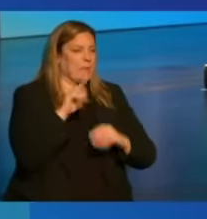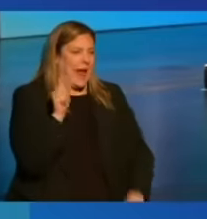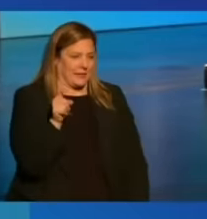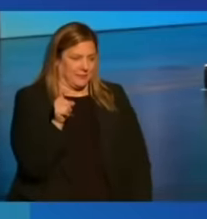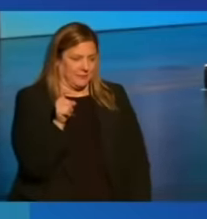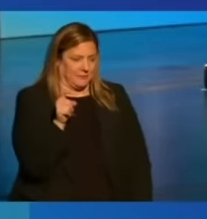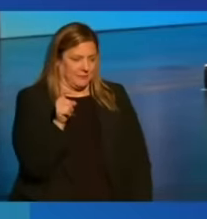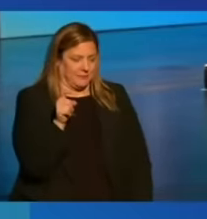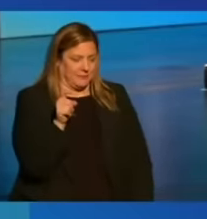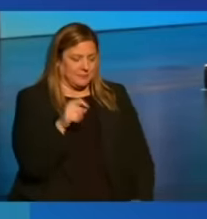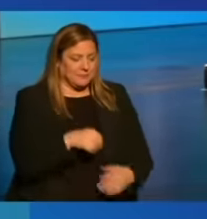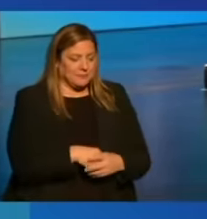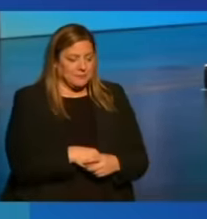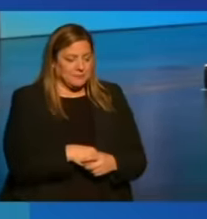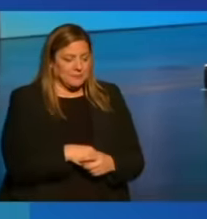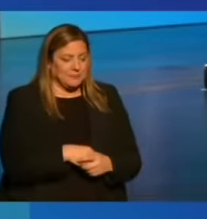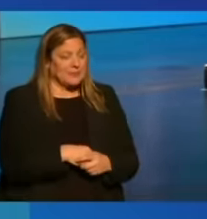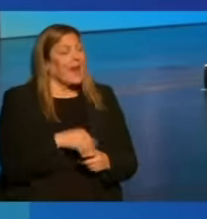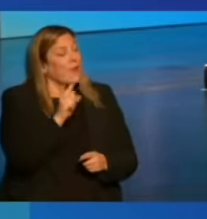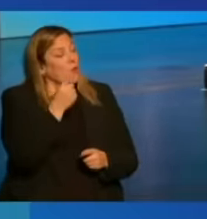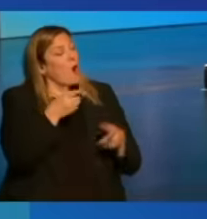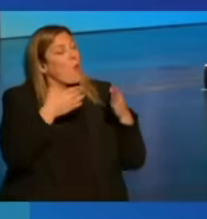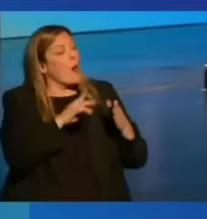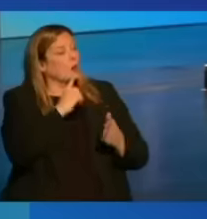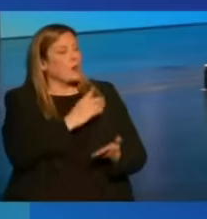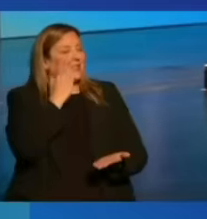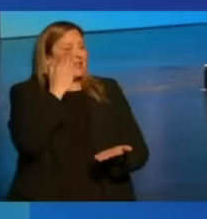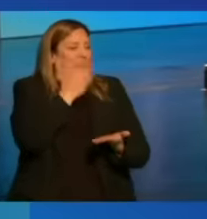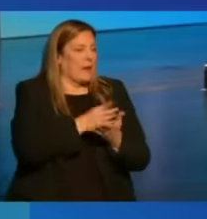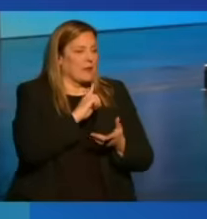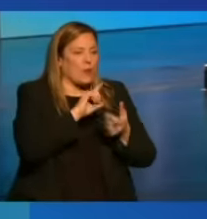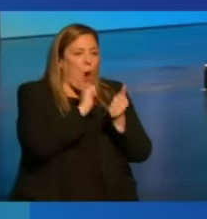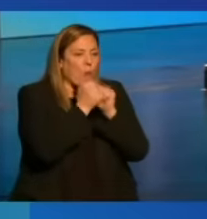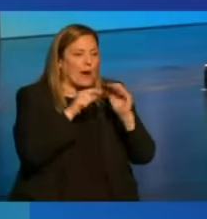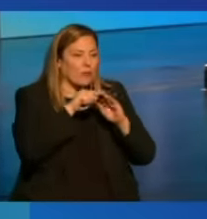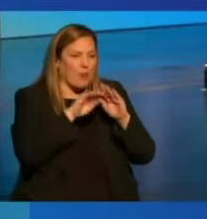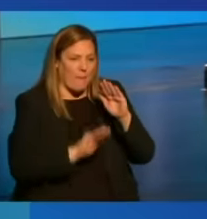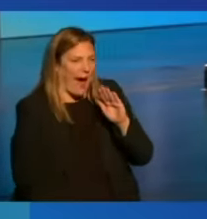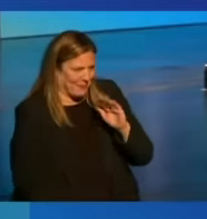as a way to stop this race to the bottom trap.